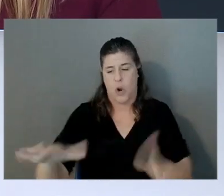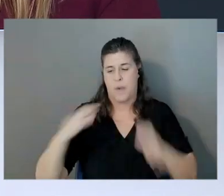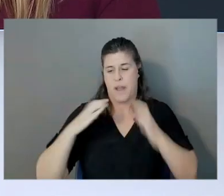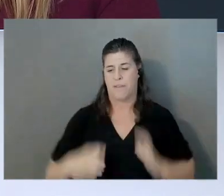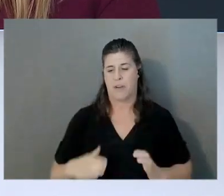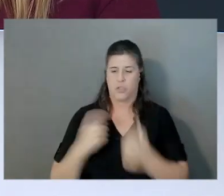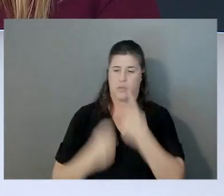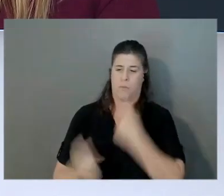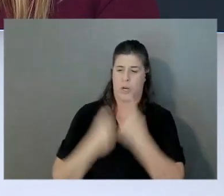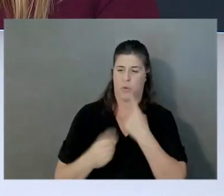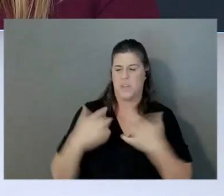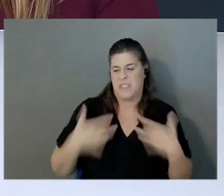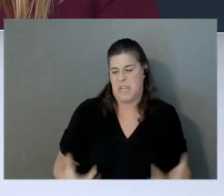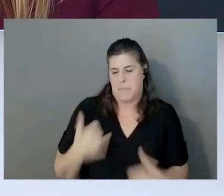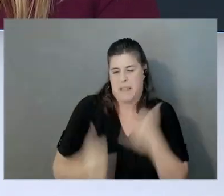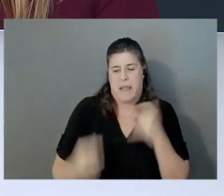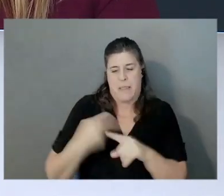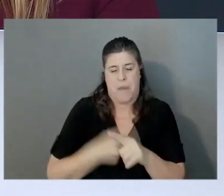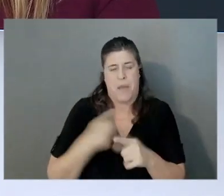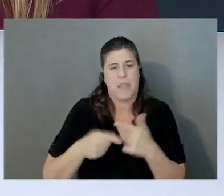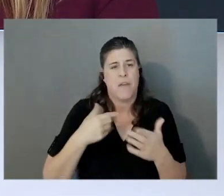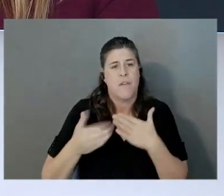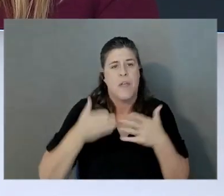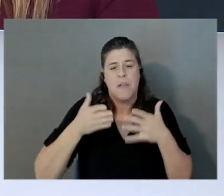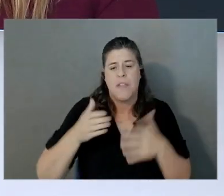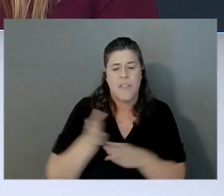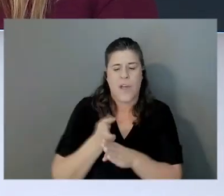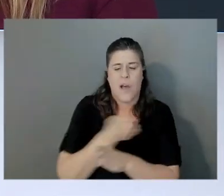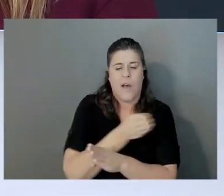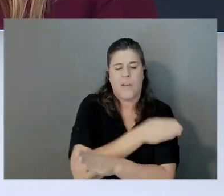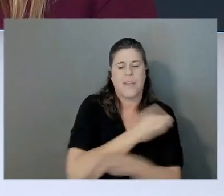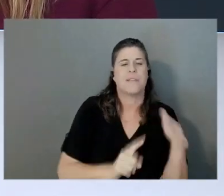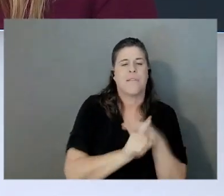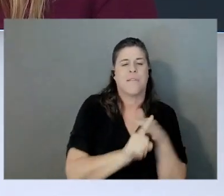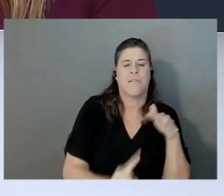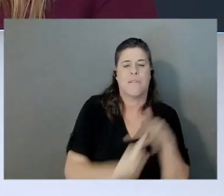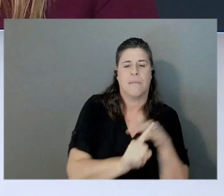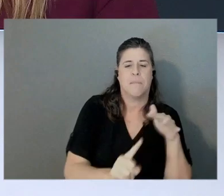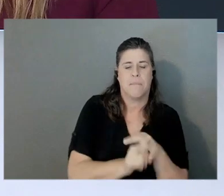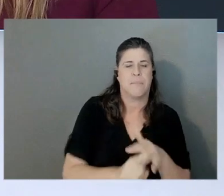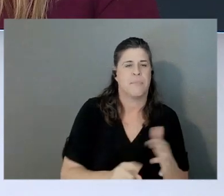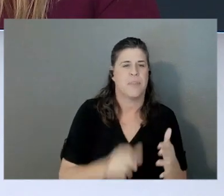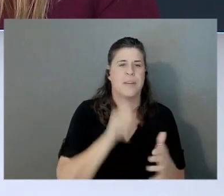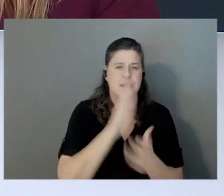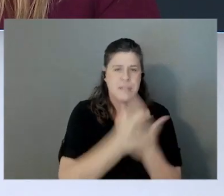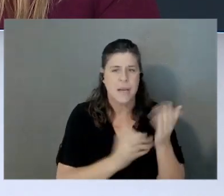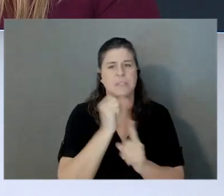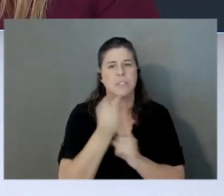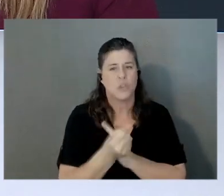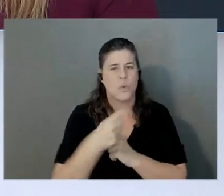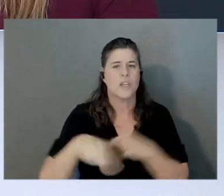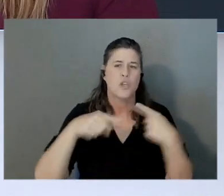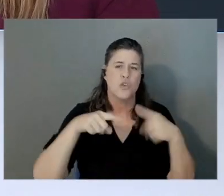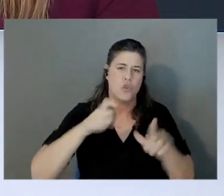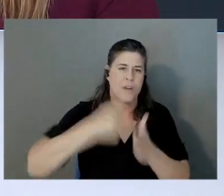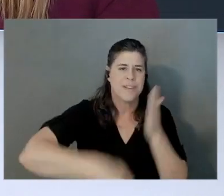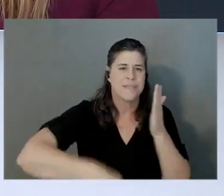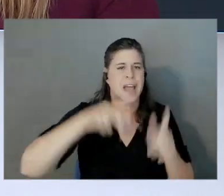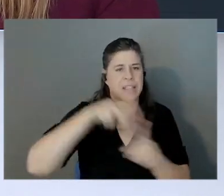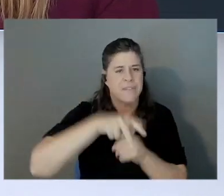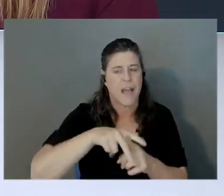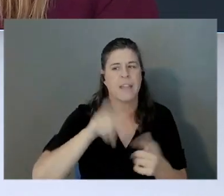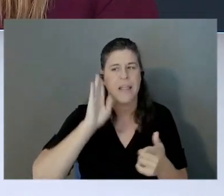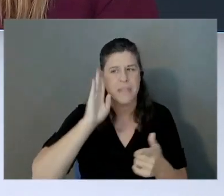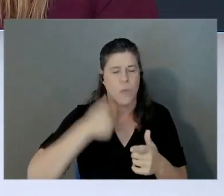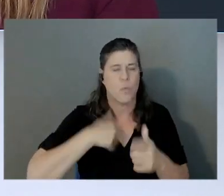the end of the month and for the remaining part of the month, it's intermittent, there will be some fluctuations. During tax filing season, there's going to be huge spikes and